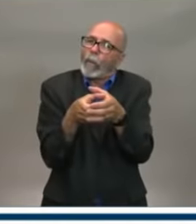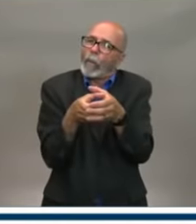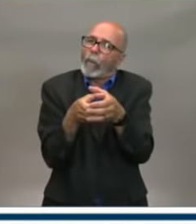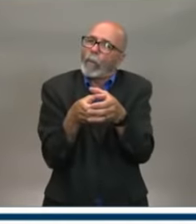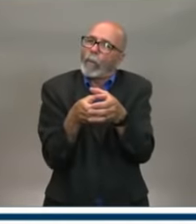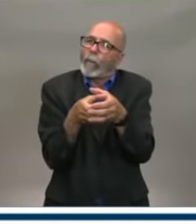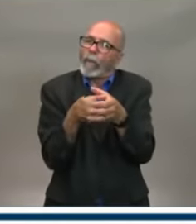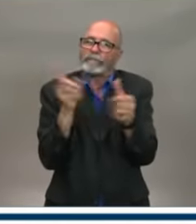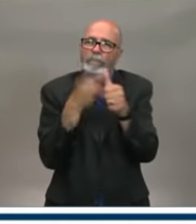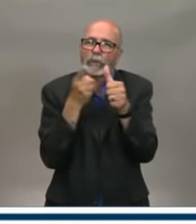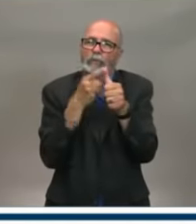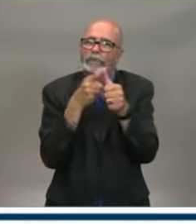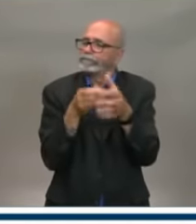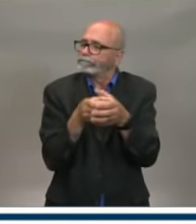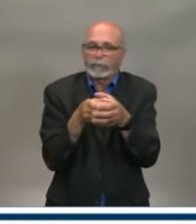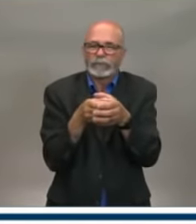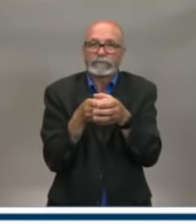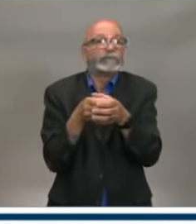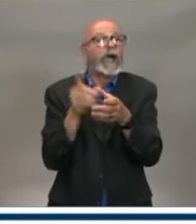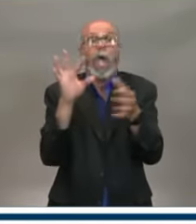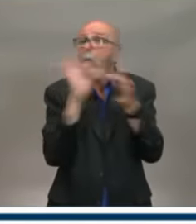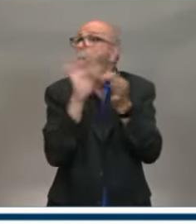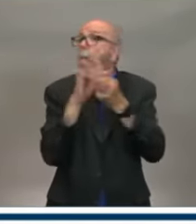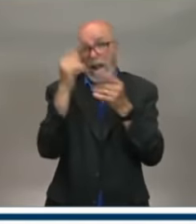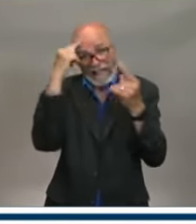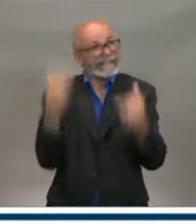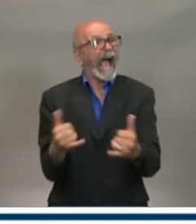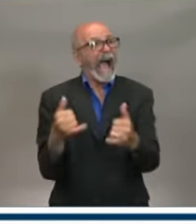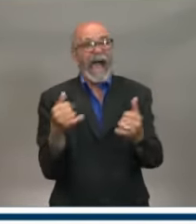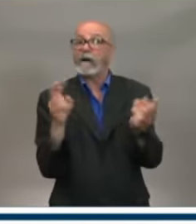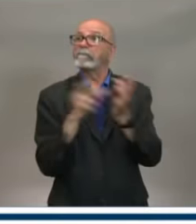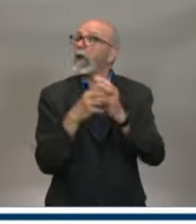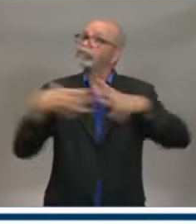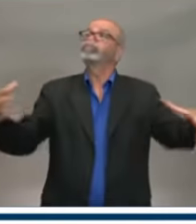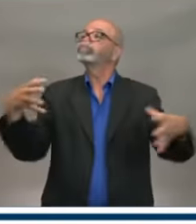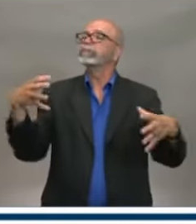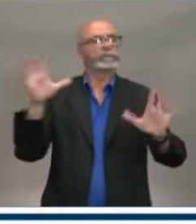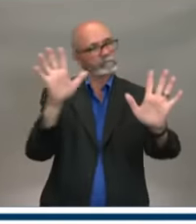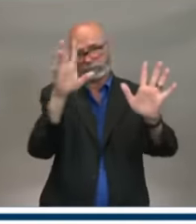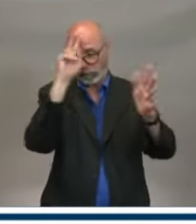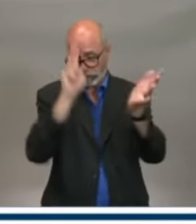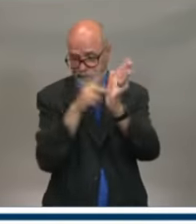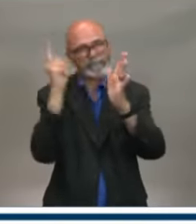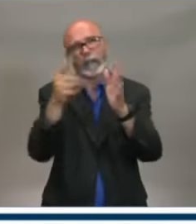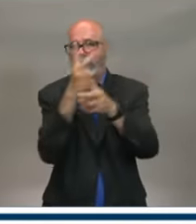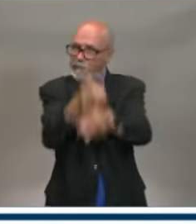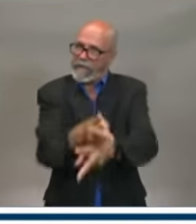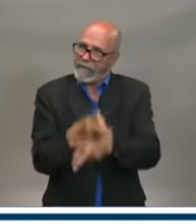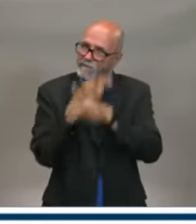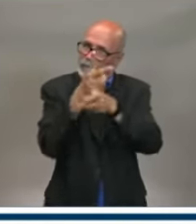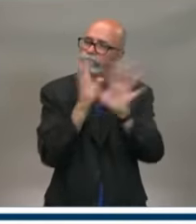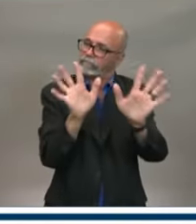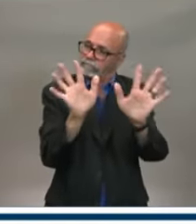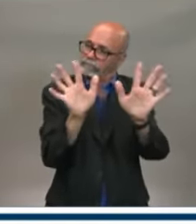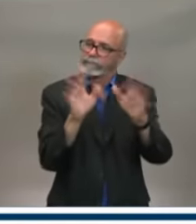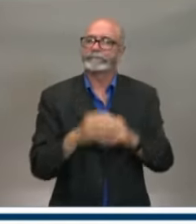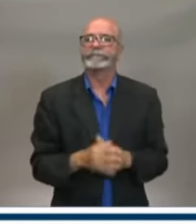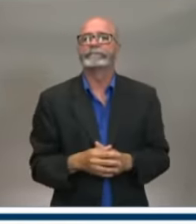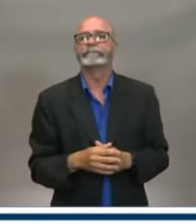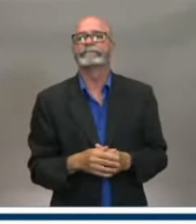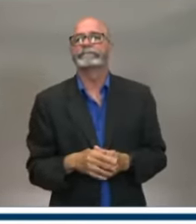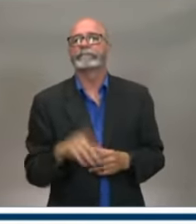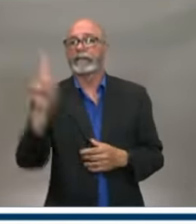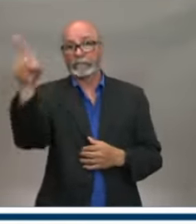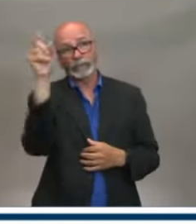all at once. It's a careful, thoughtful process. Bill, do you have a follow-up? Yes, thank you. Dr. String, you were